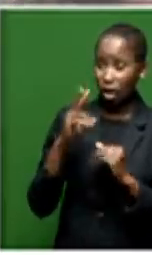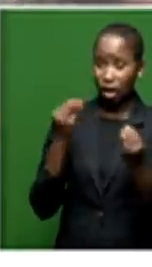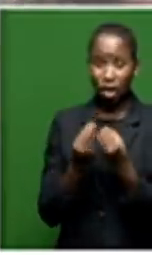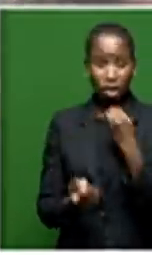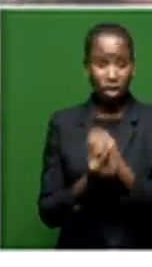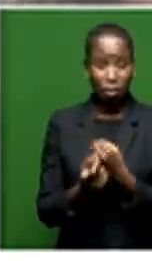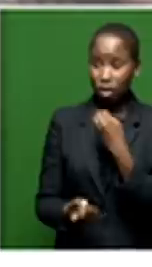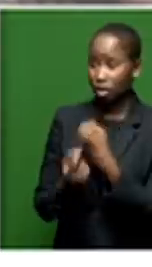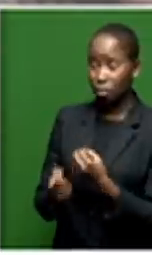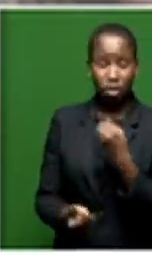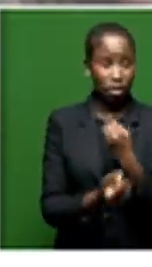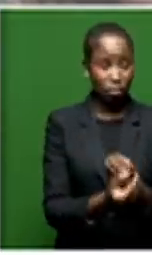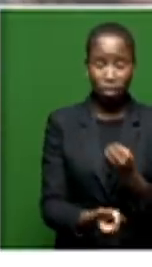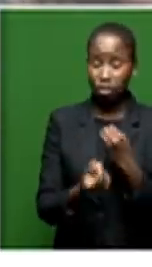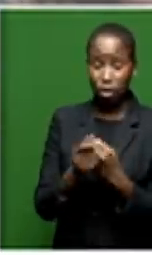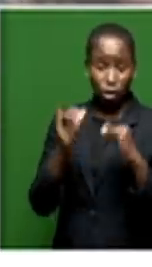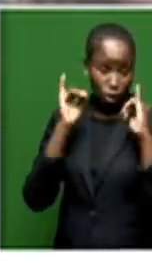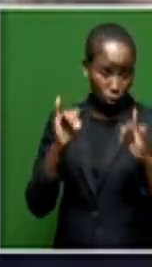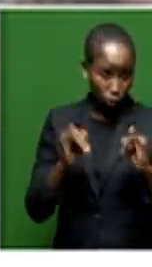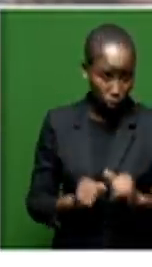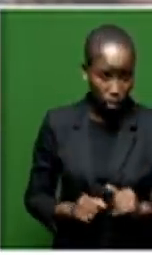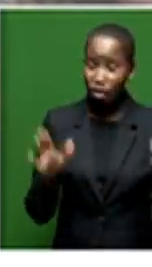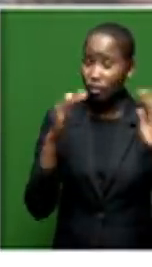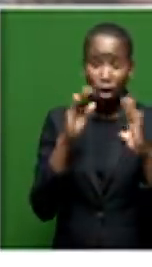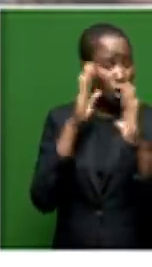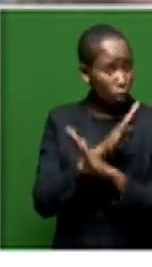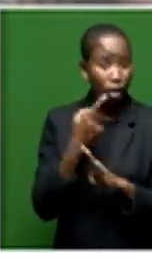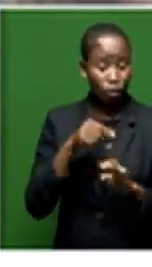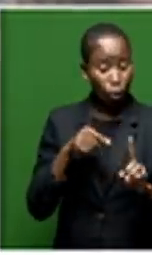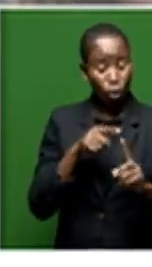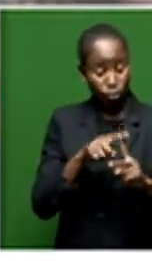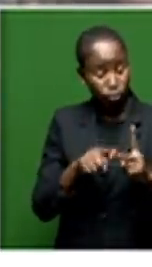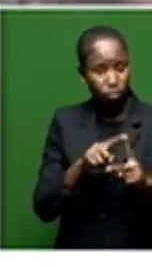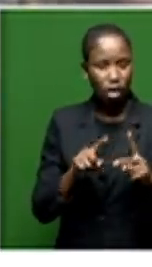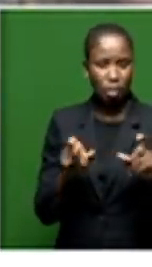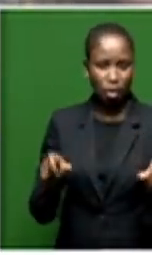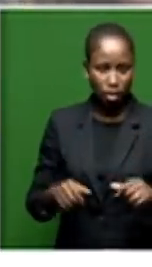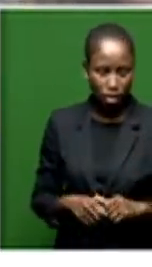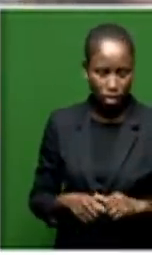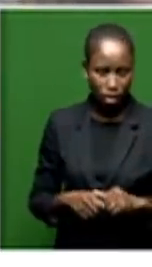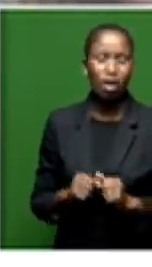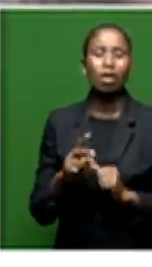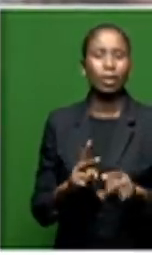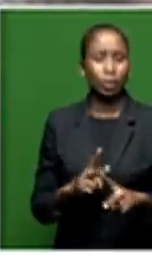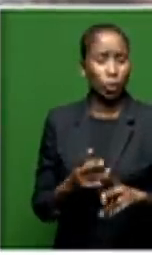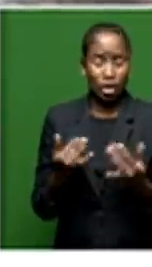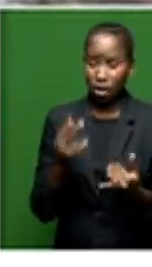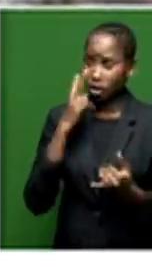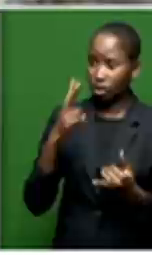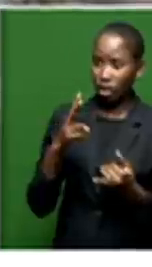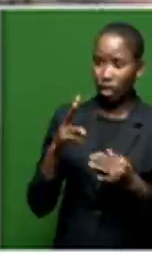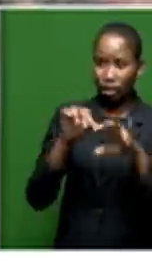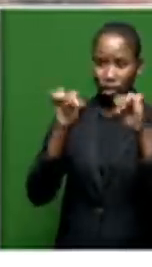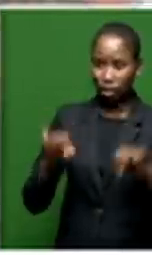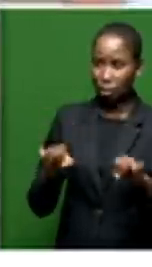committed, against these comrades and the manner in which our judicial system is being abused for